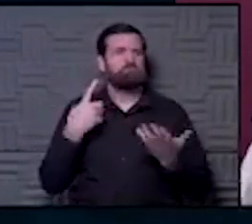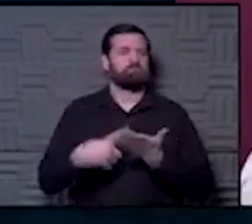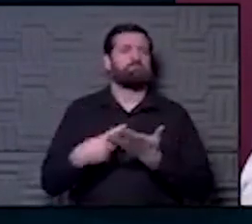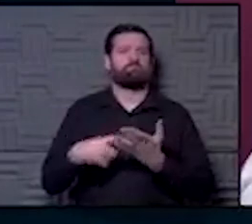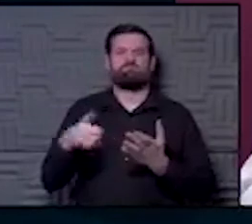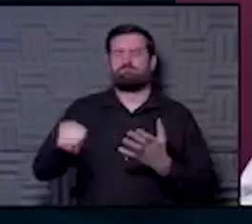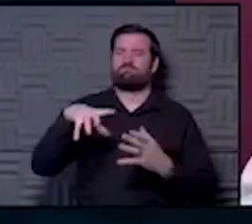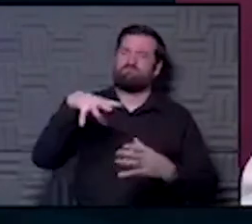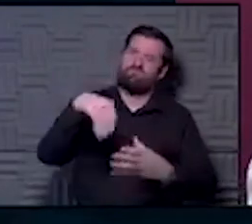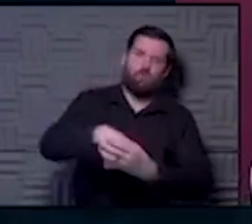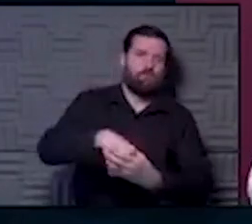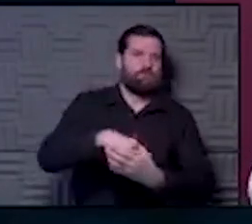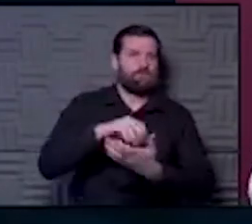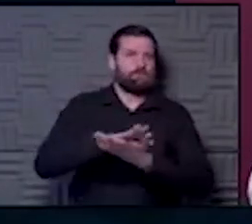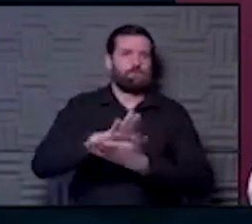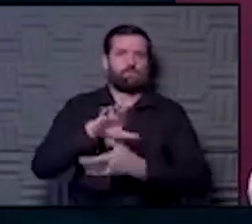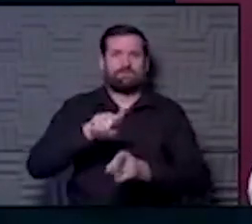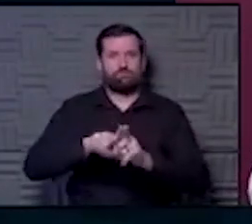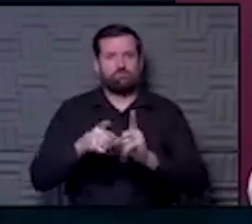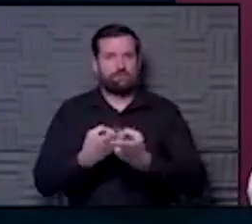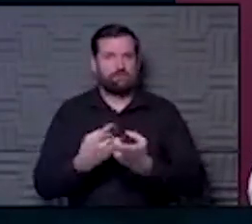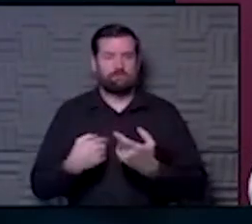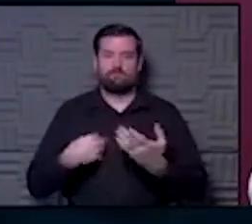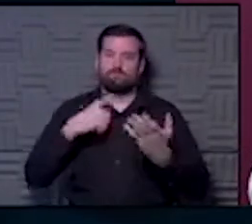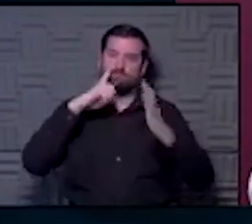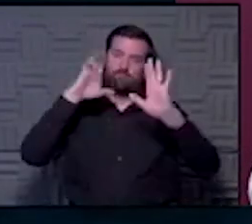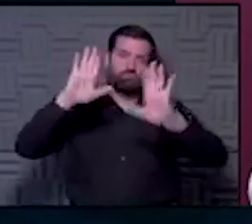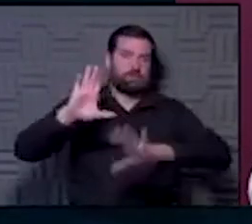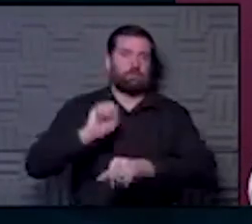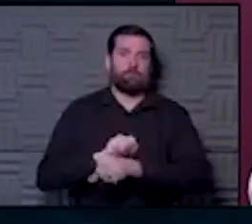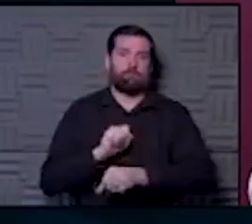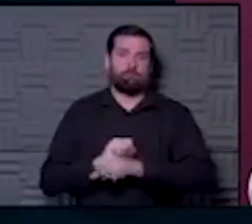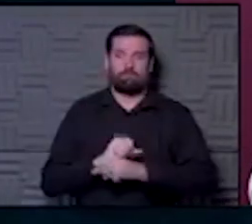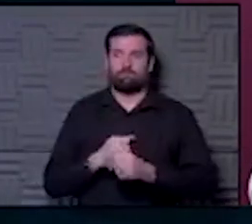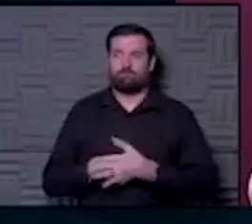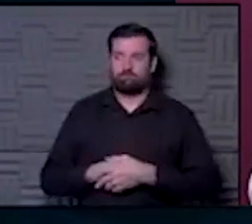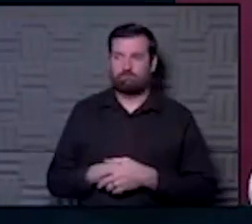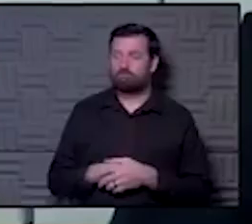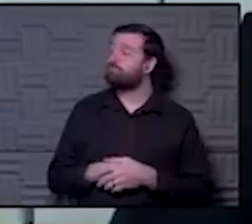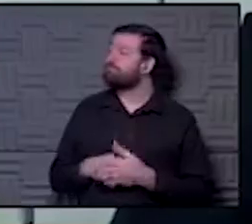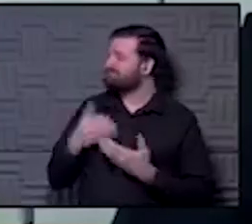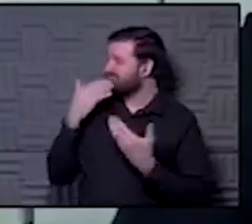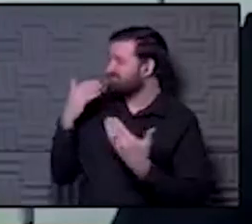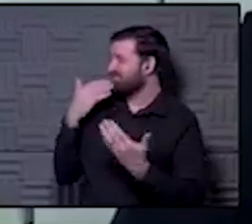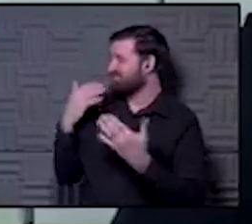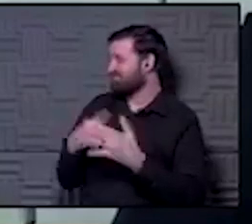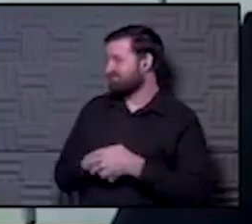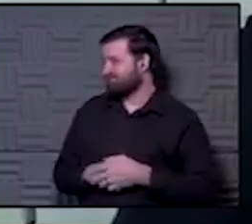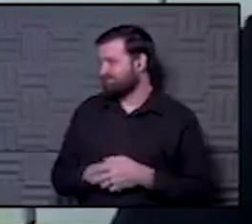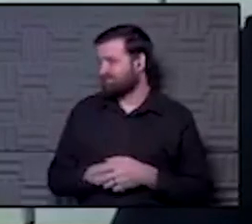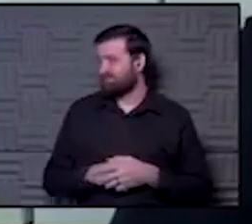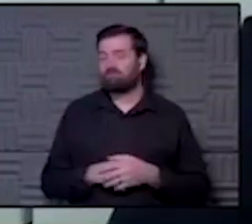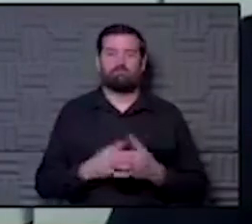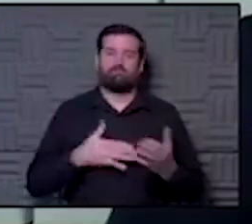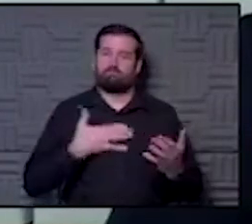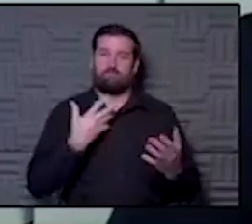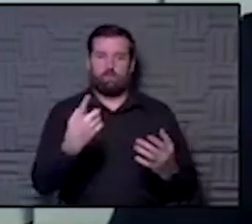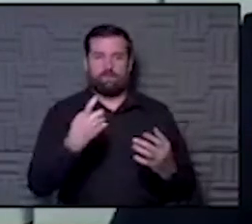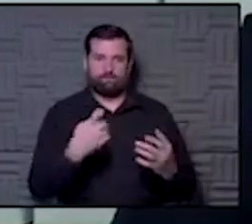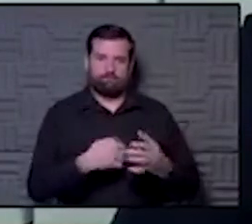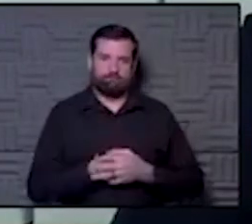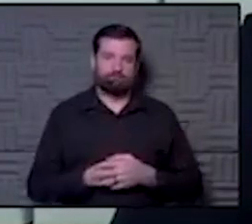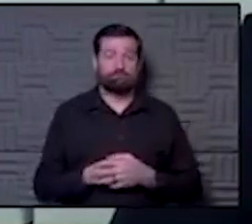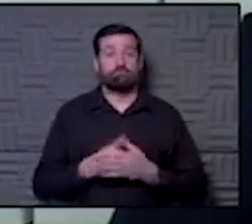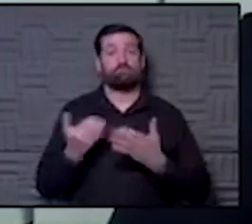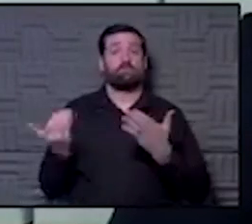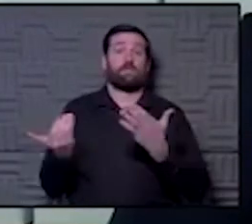guys have been intimately involved with school districts and have done a great job working so hard with them. Well, thank you. You know, I'm glad you asked me that. A